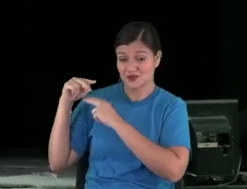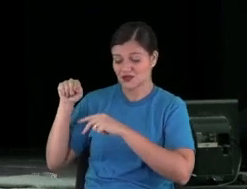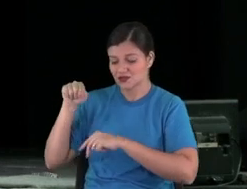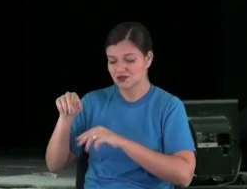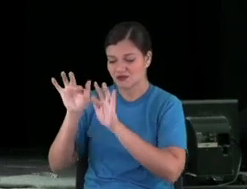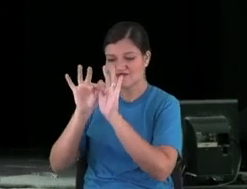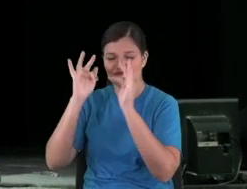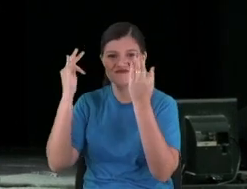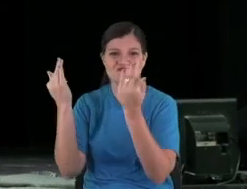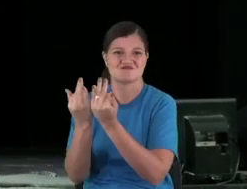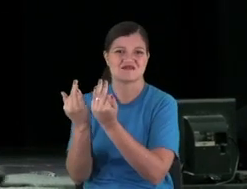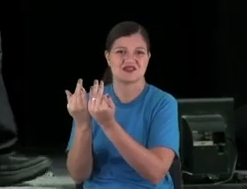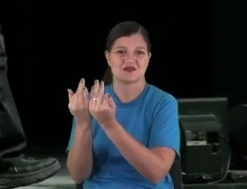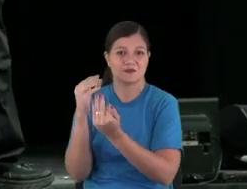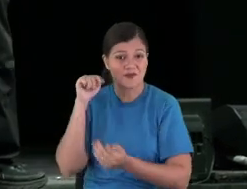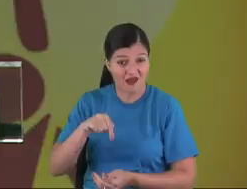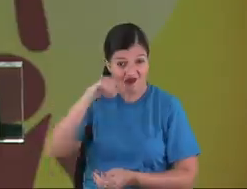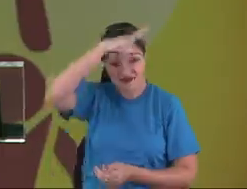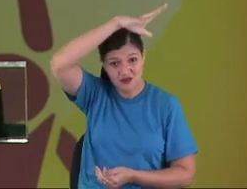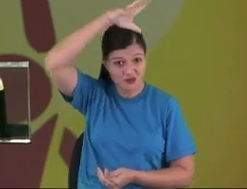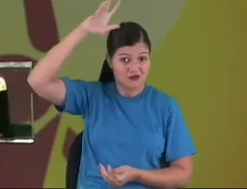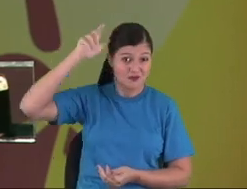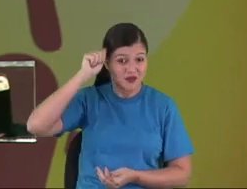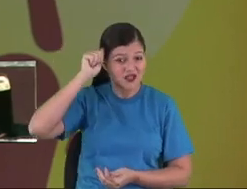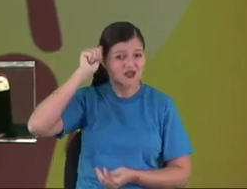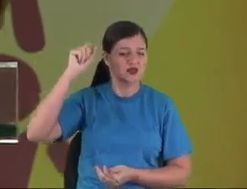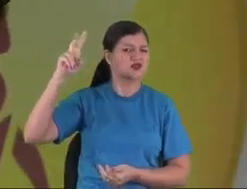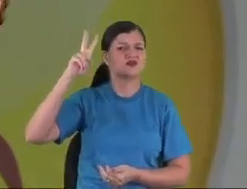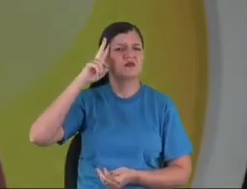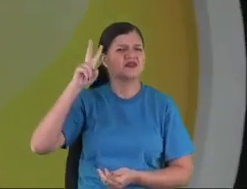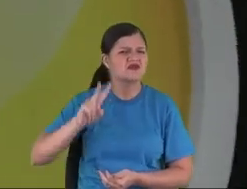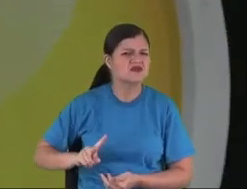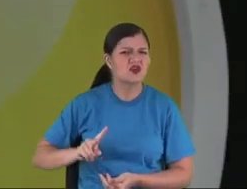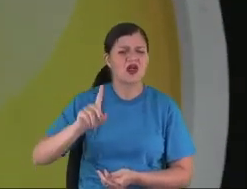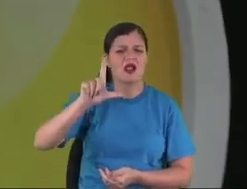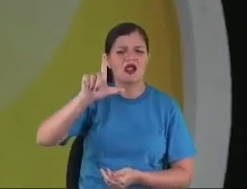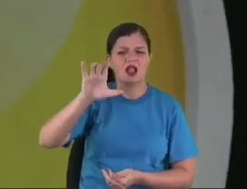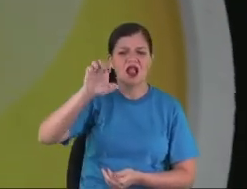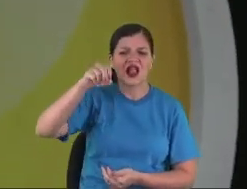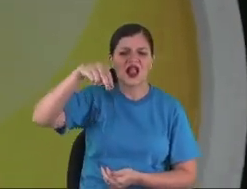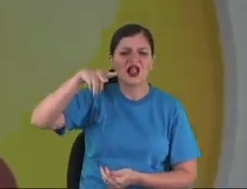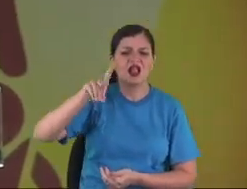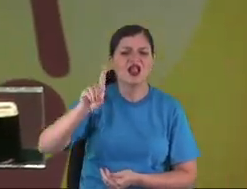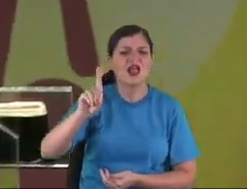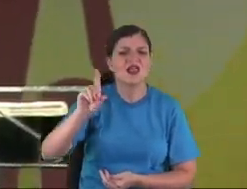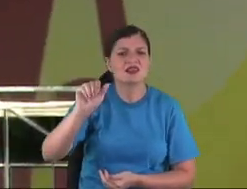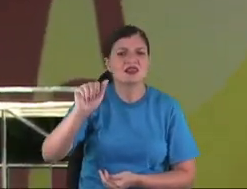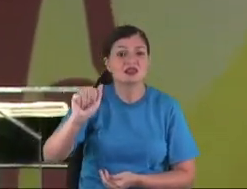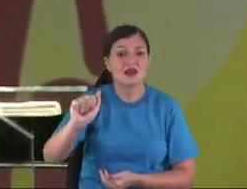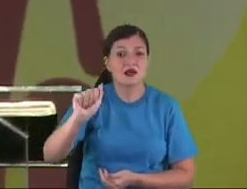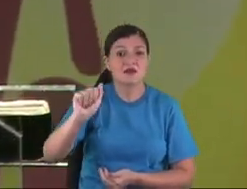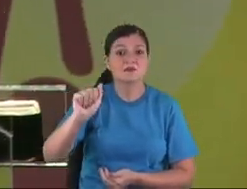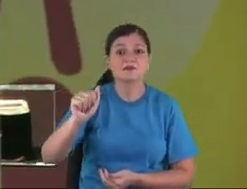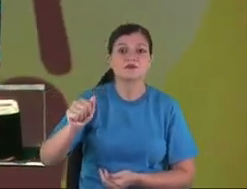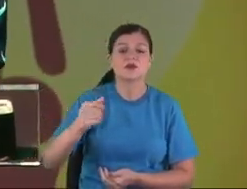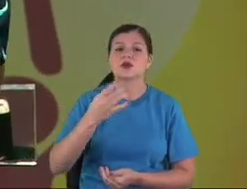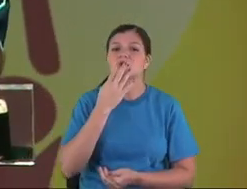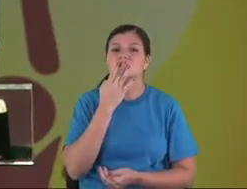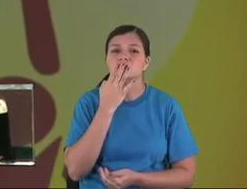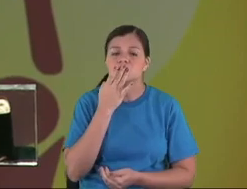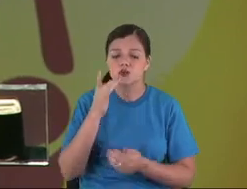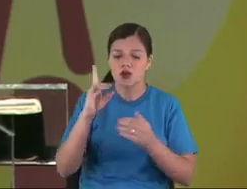see that. It's about a legend, based on a tribe. When the